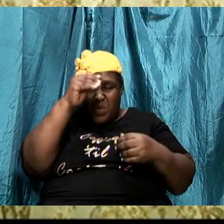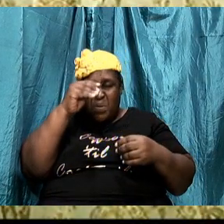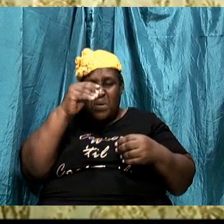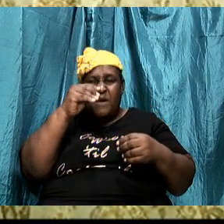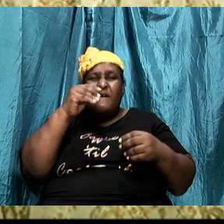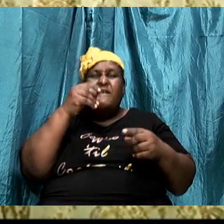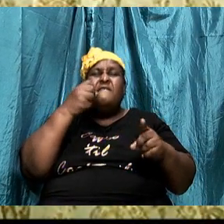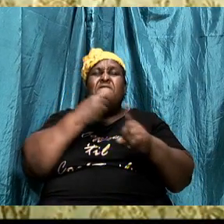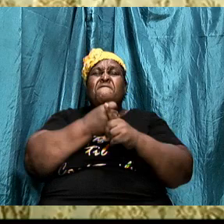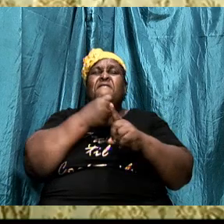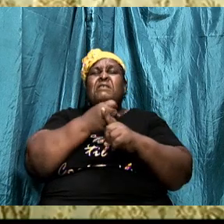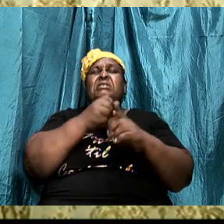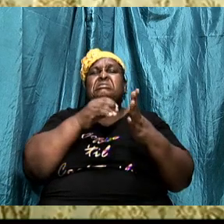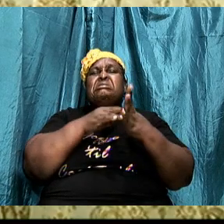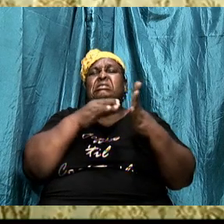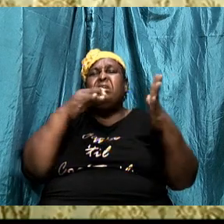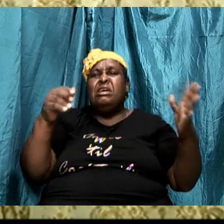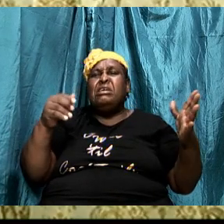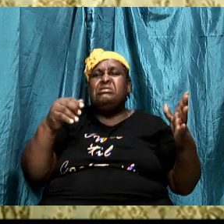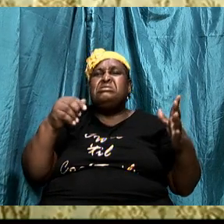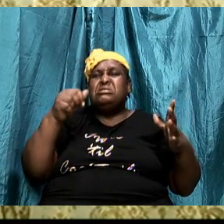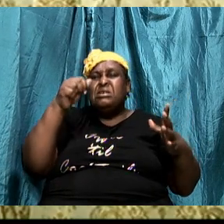was a warrior from his youth.